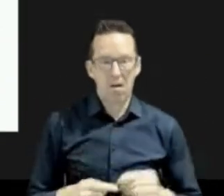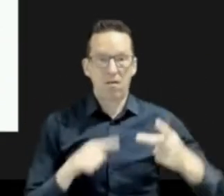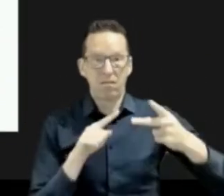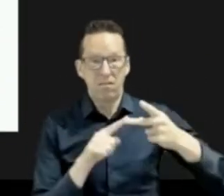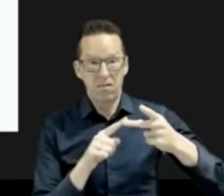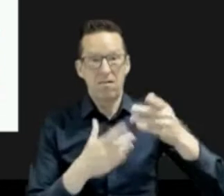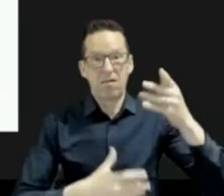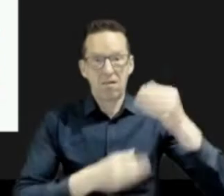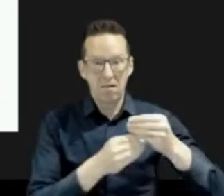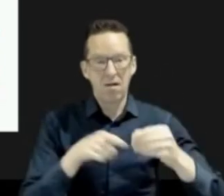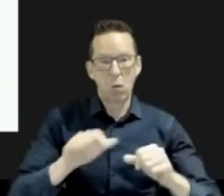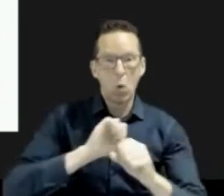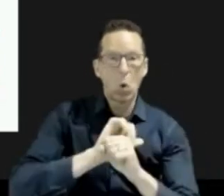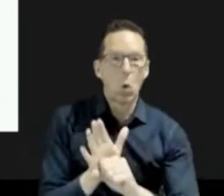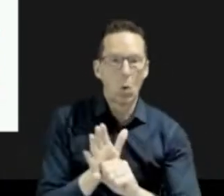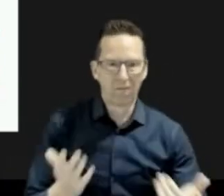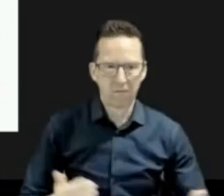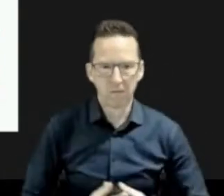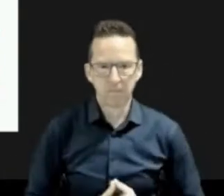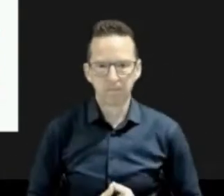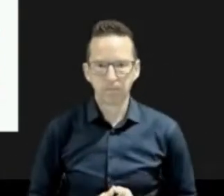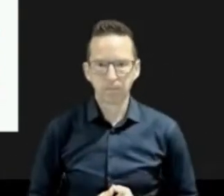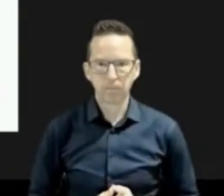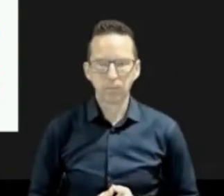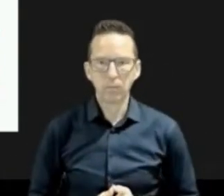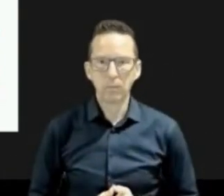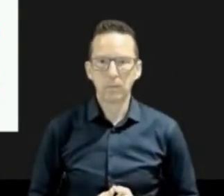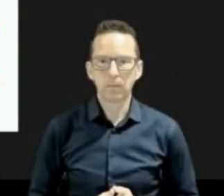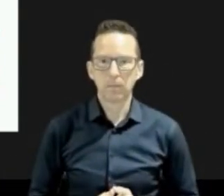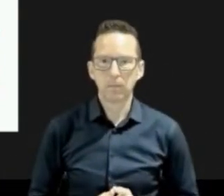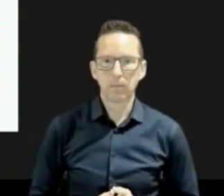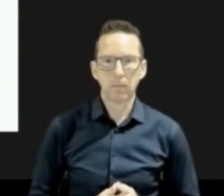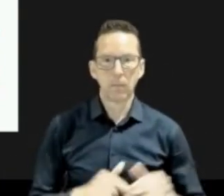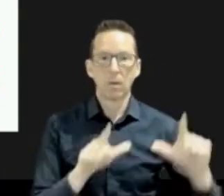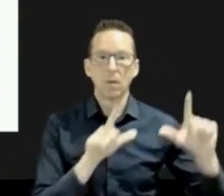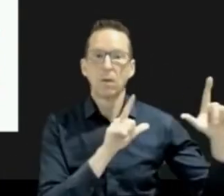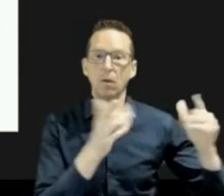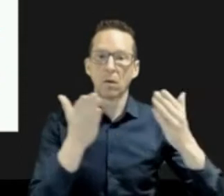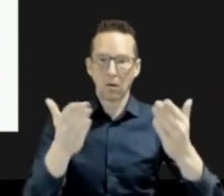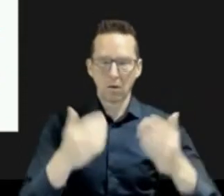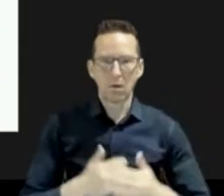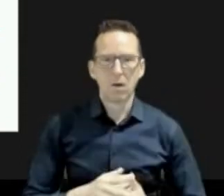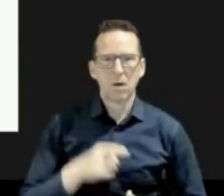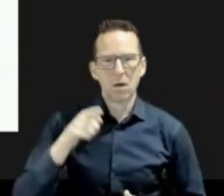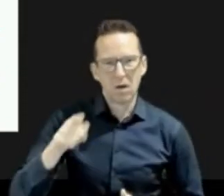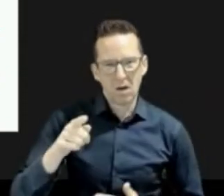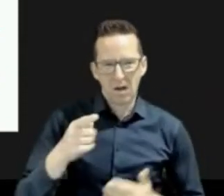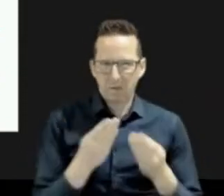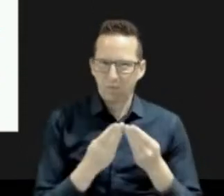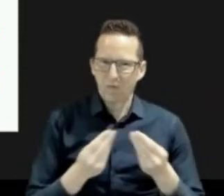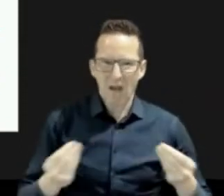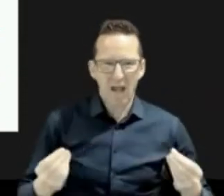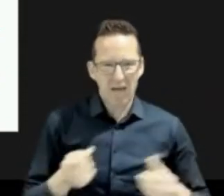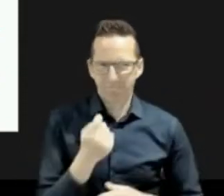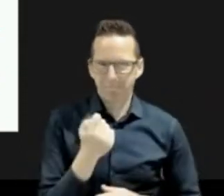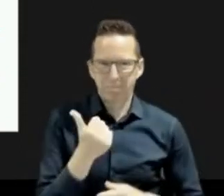This image from Agriculture and Agro Foods Canada shows the extent of the drought in July causing numerous impacts, one of which was